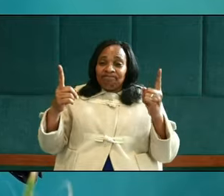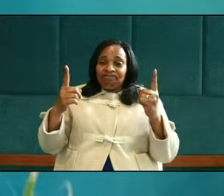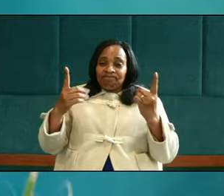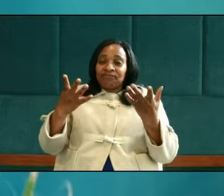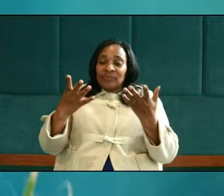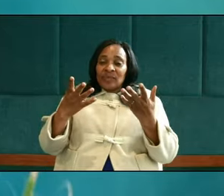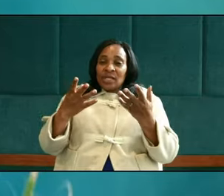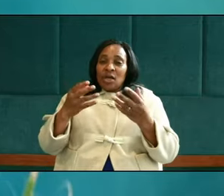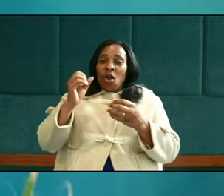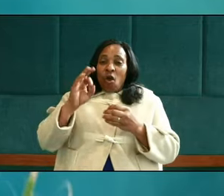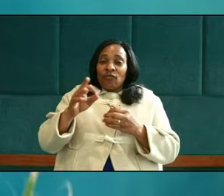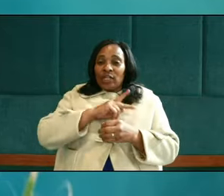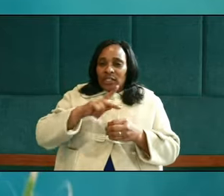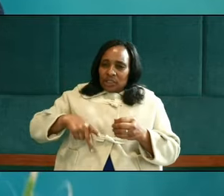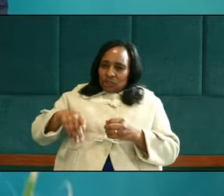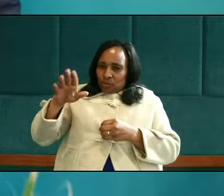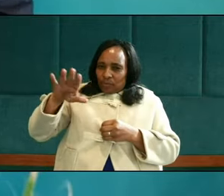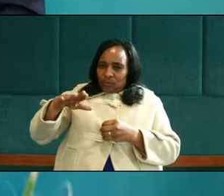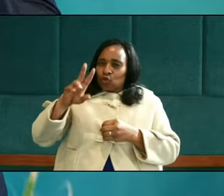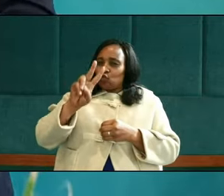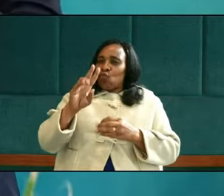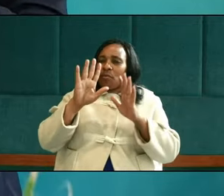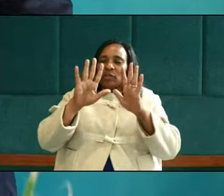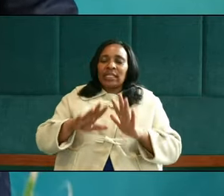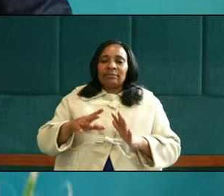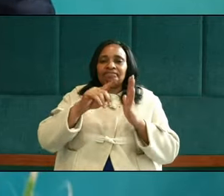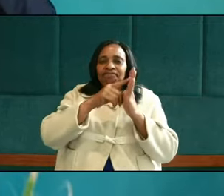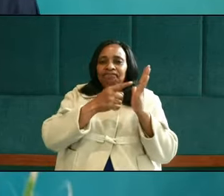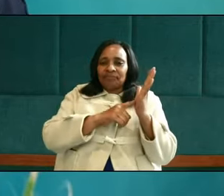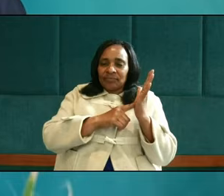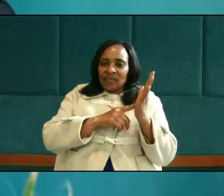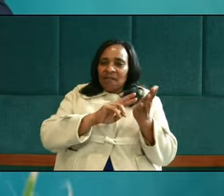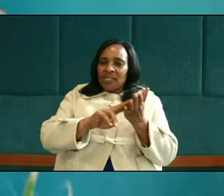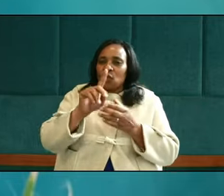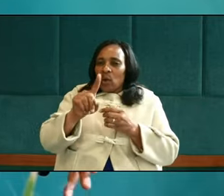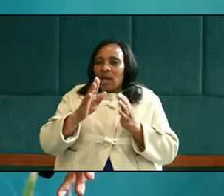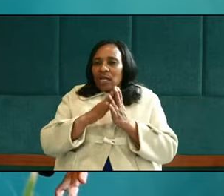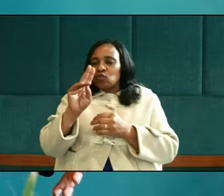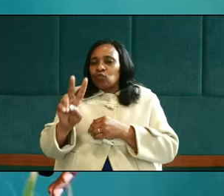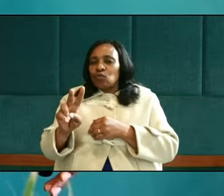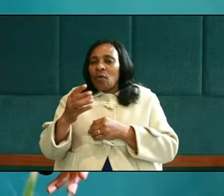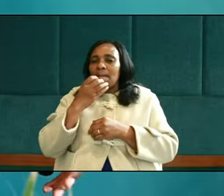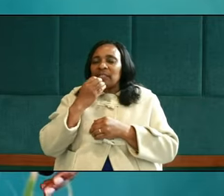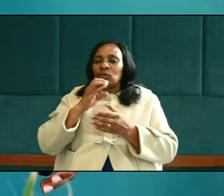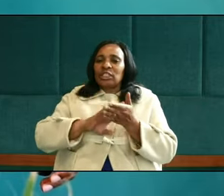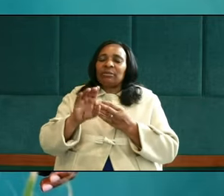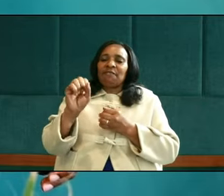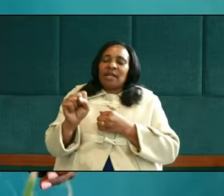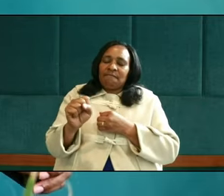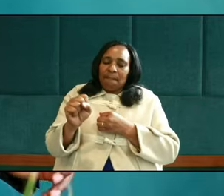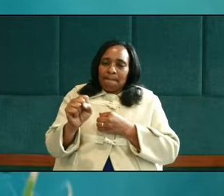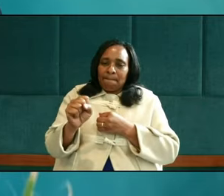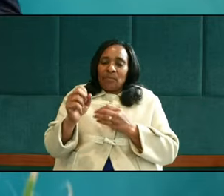kingdom. And we look at two important points based on verses 1 and 2 of Matthew chapter 5.